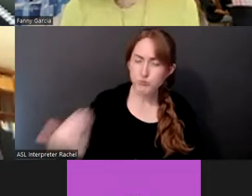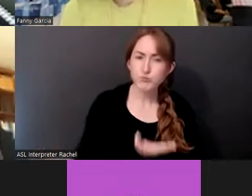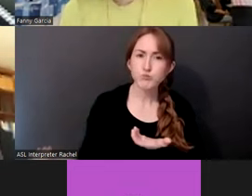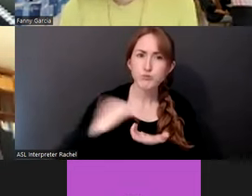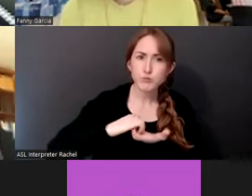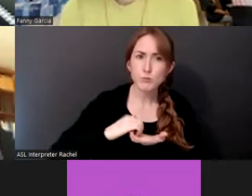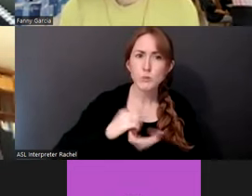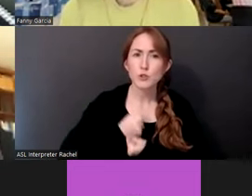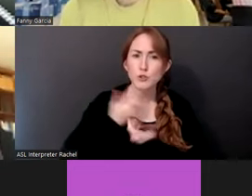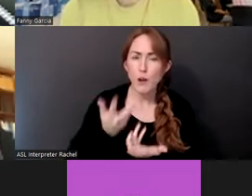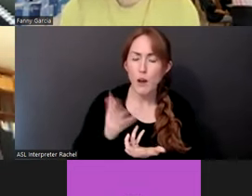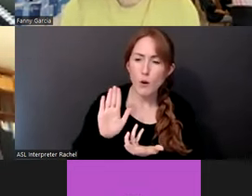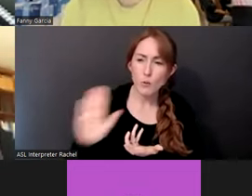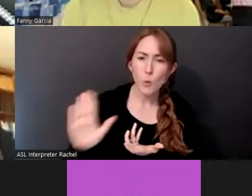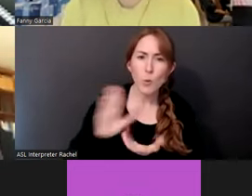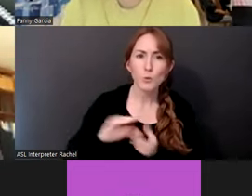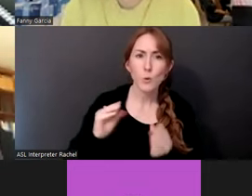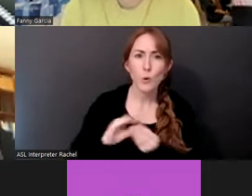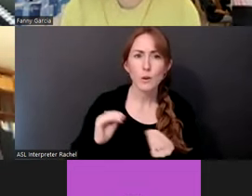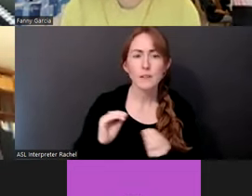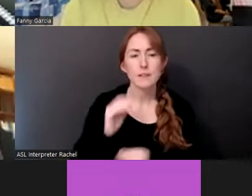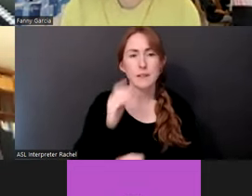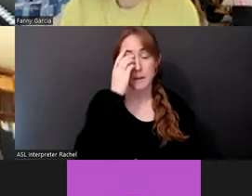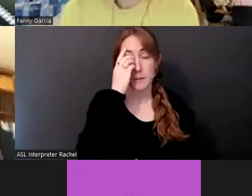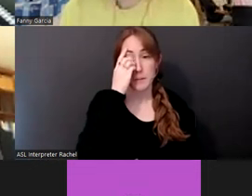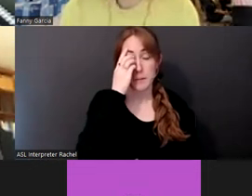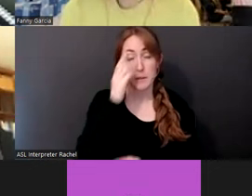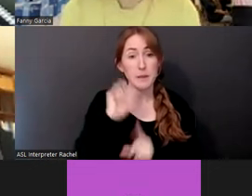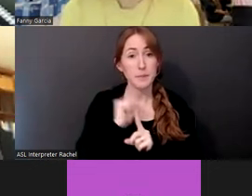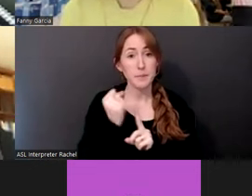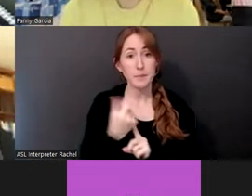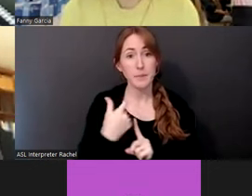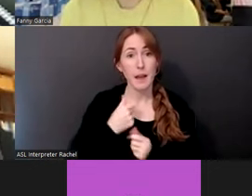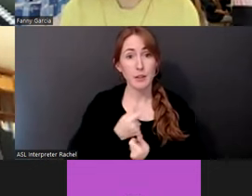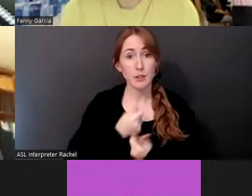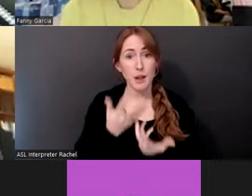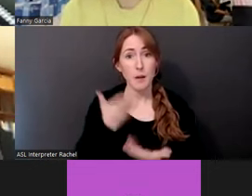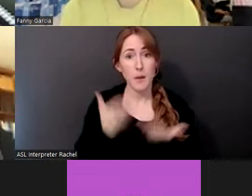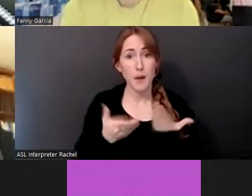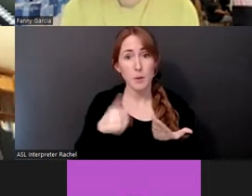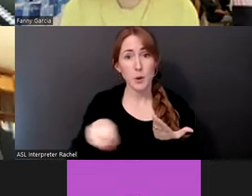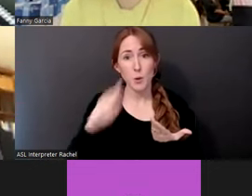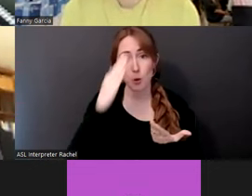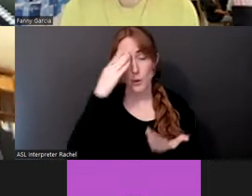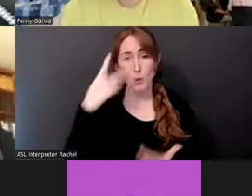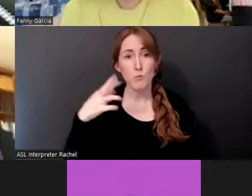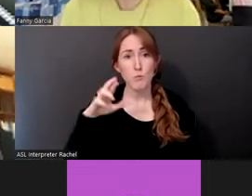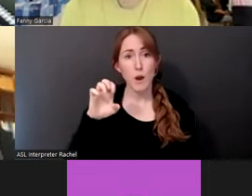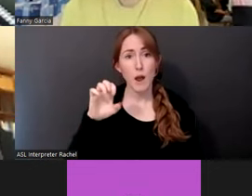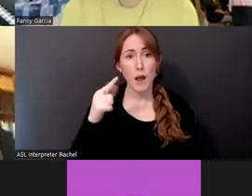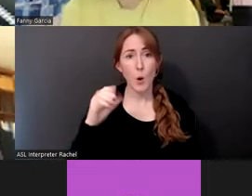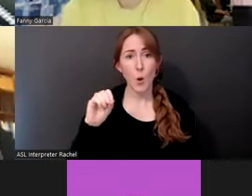that I shared, uh, maybe some people know who are from New York or, or perhaps, you know, Pregones, which is a Puerto Rican theater group.